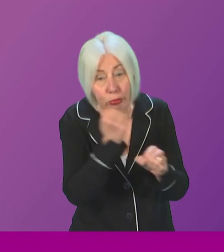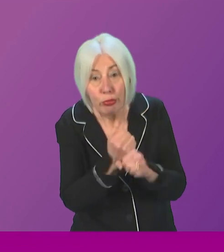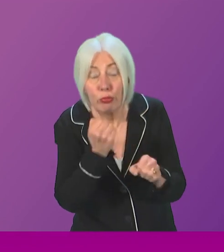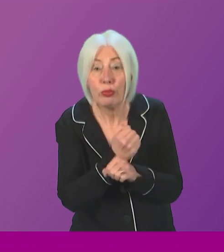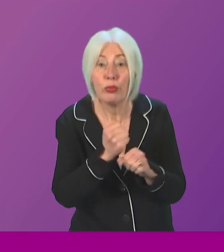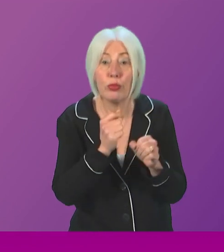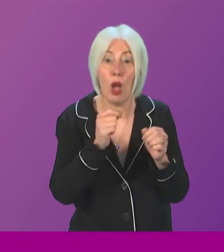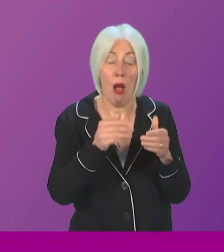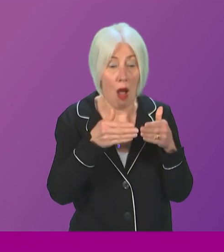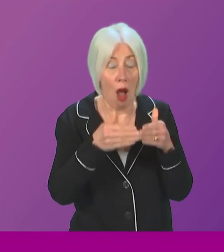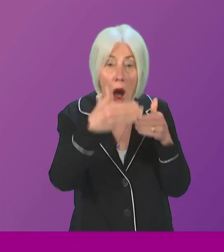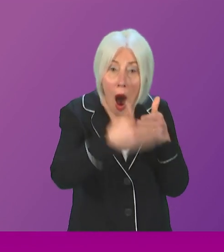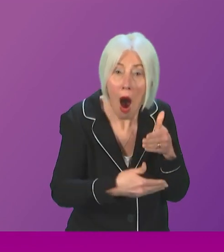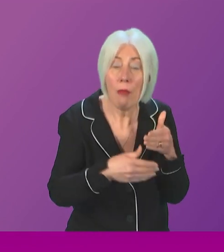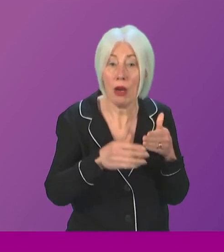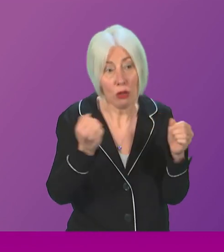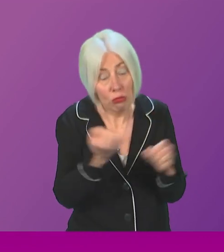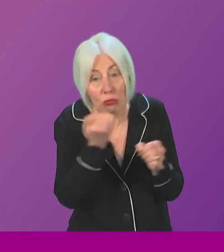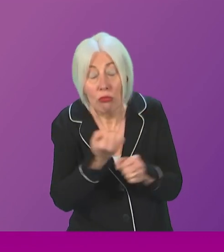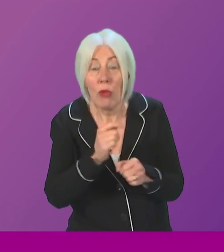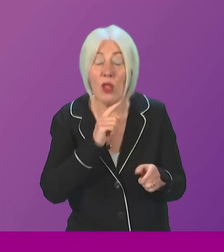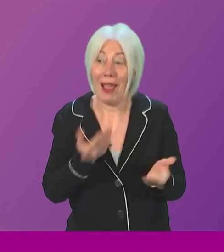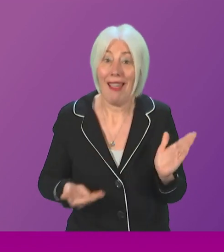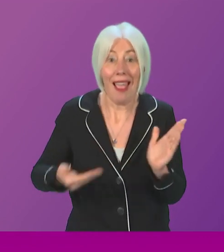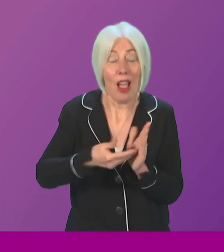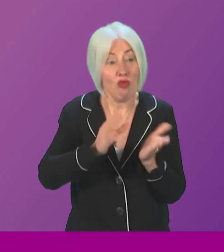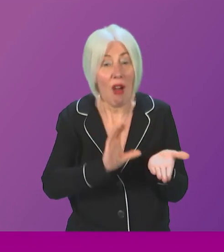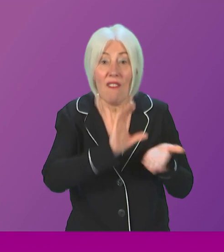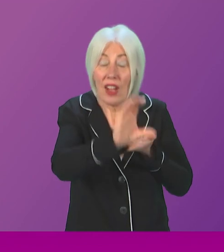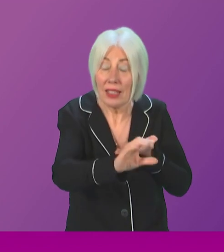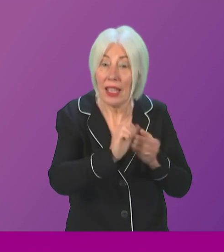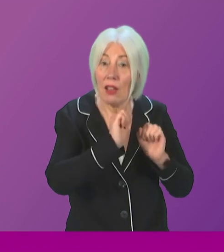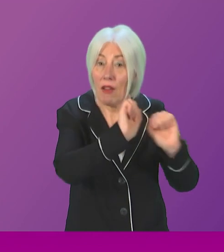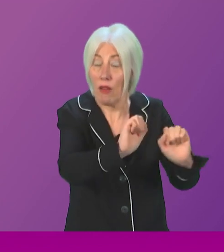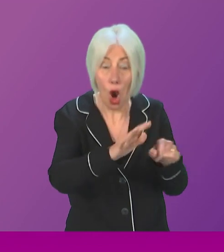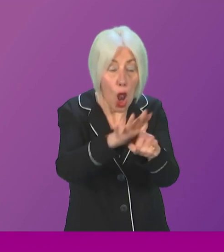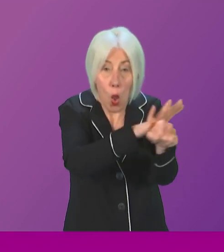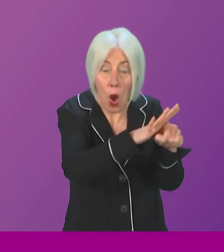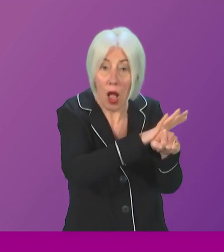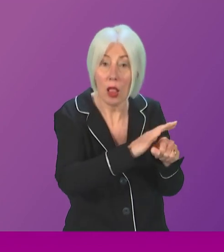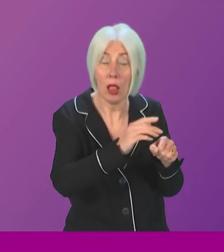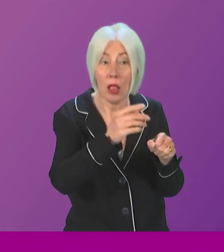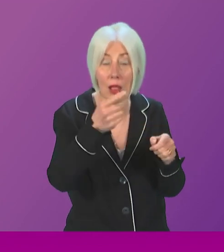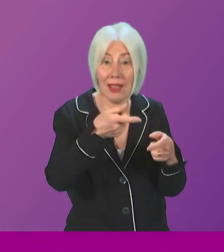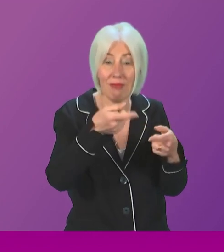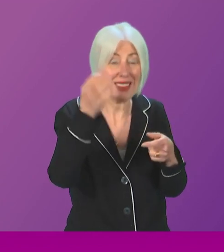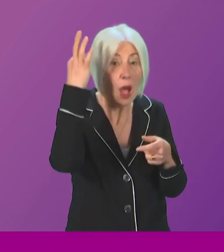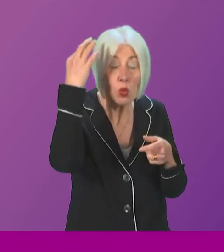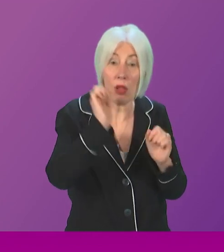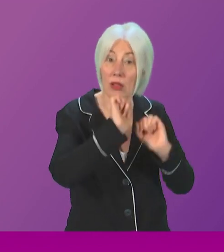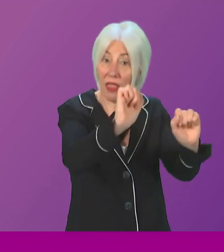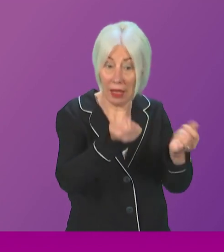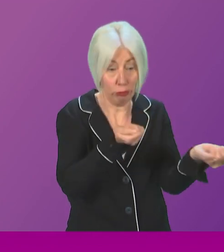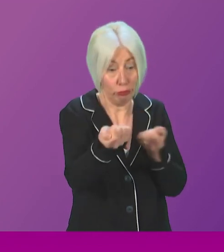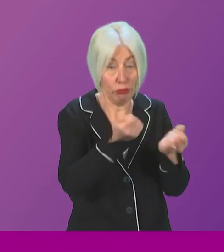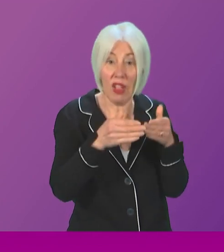we confirmed additional revenue funding for the operation of local authority ferry services. And